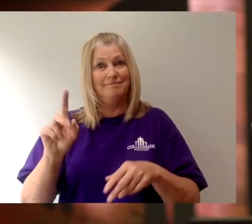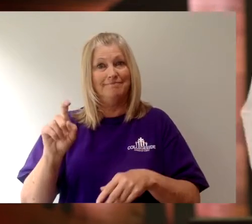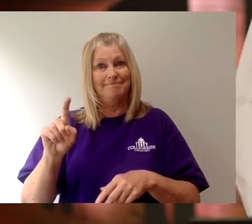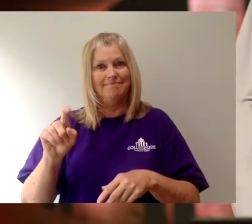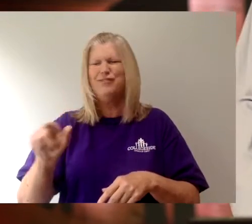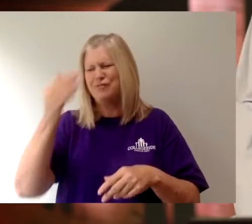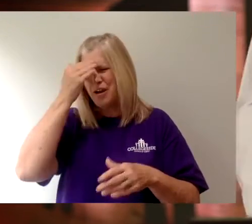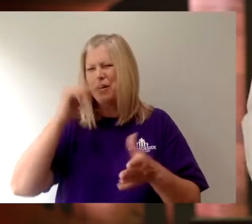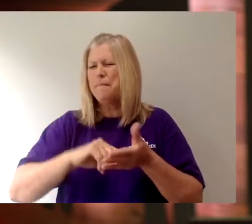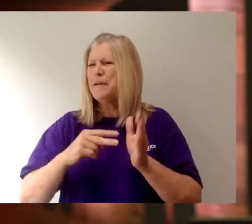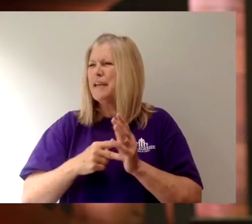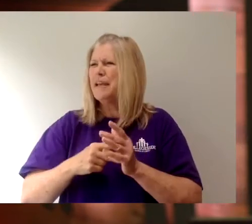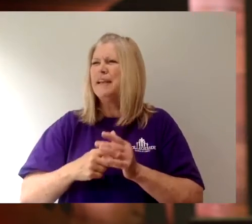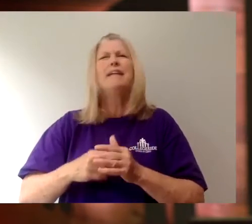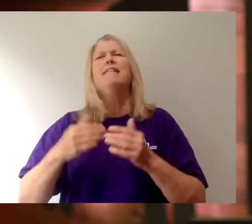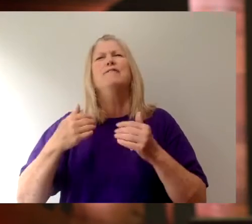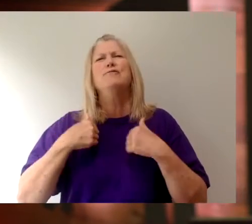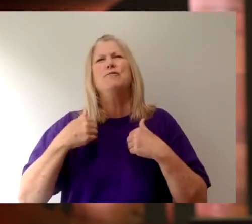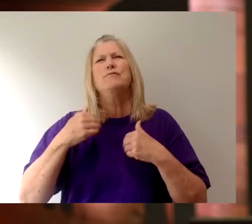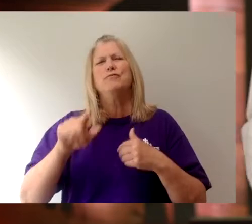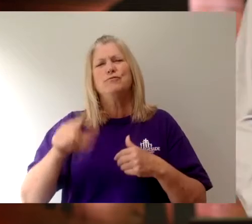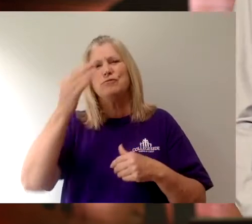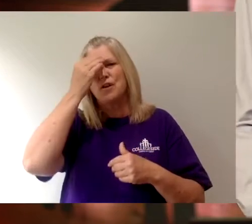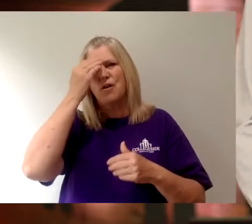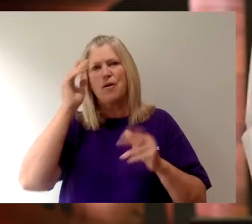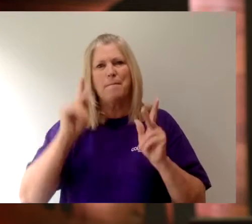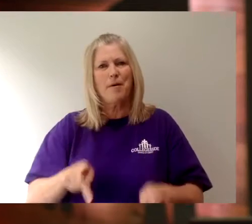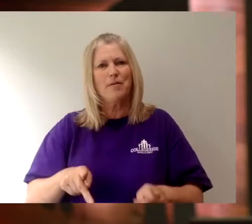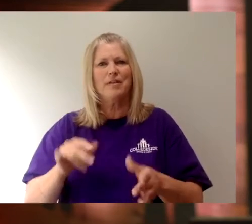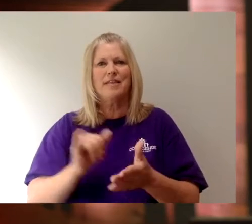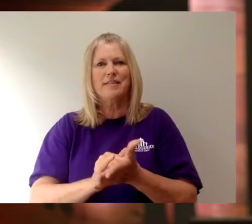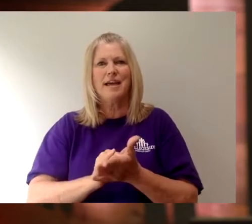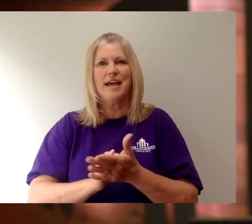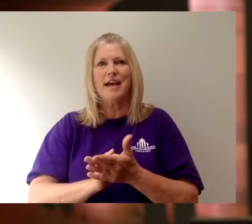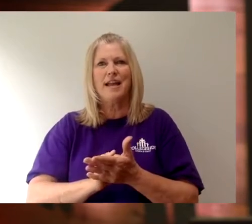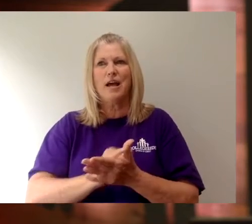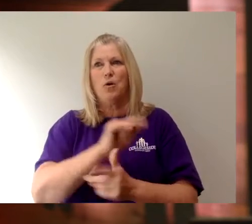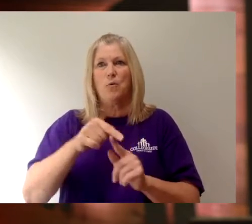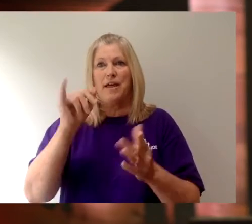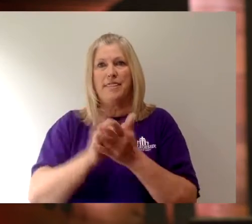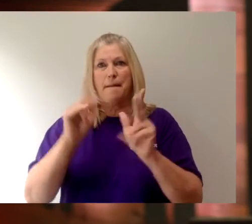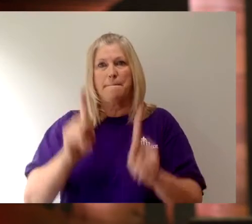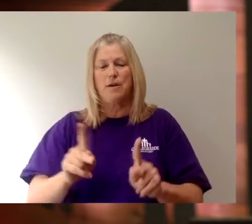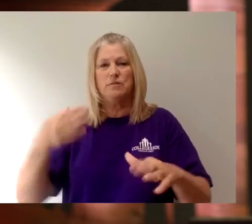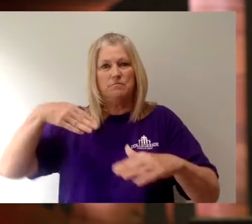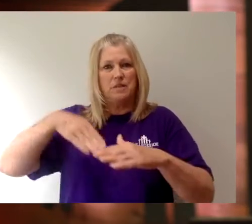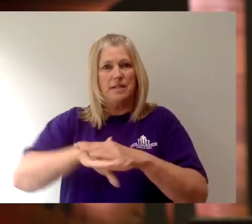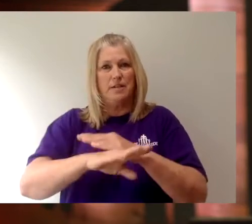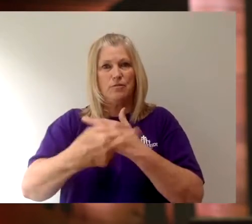Maybe you know what I mean. Maybe you ever known somebody that when entering a room,